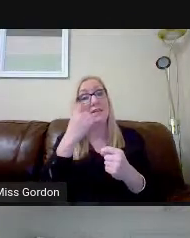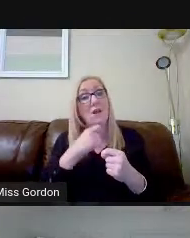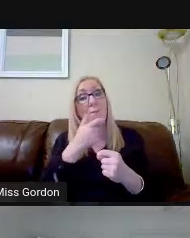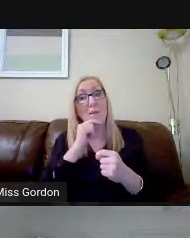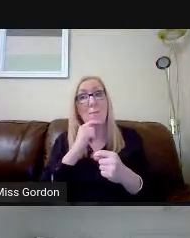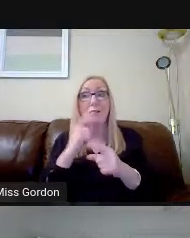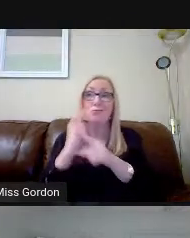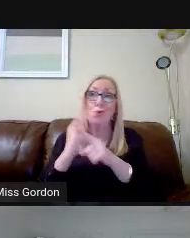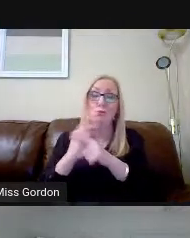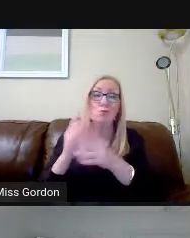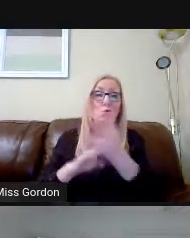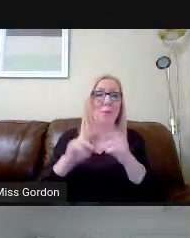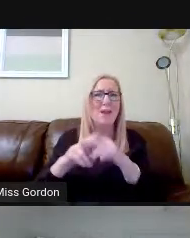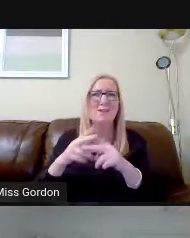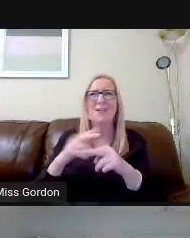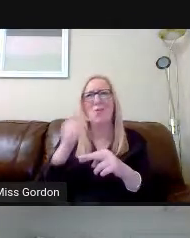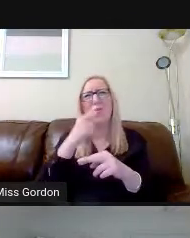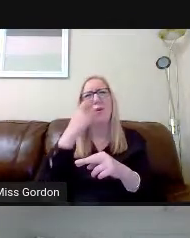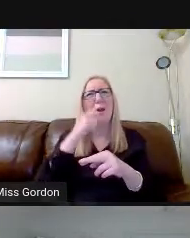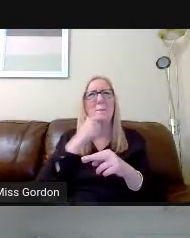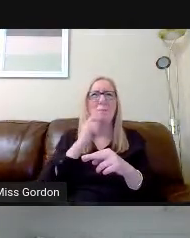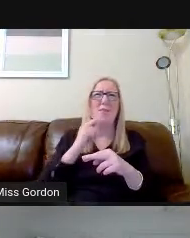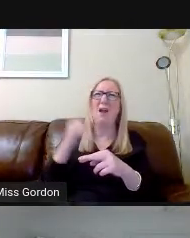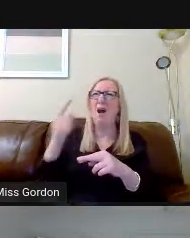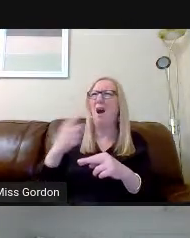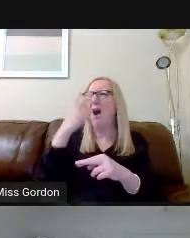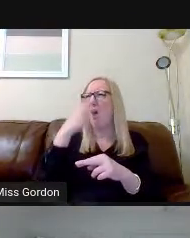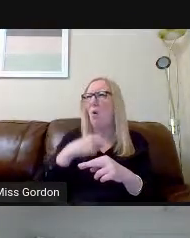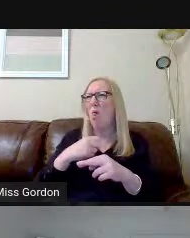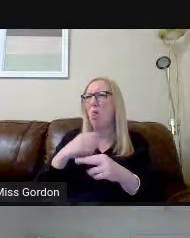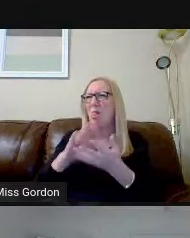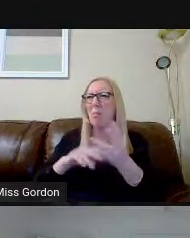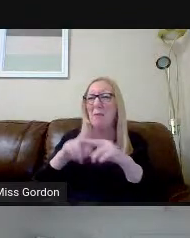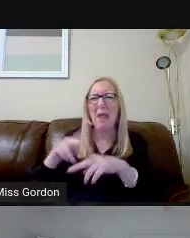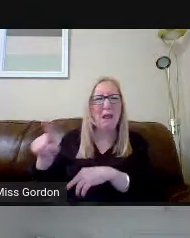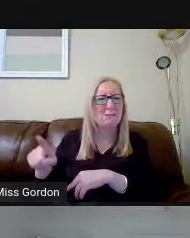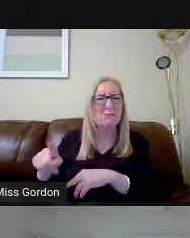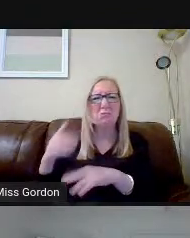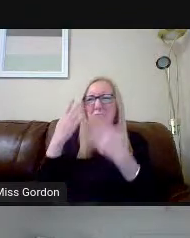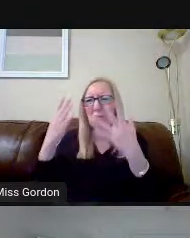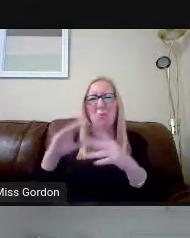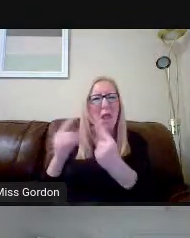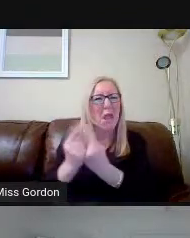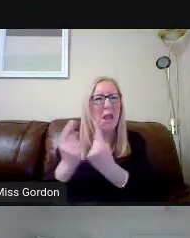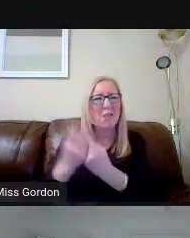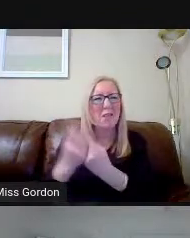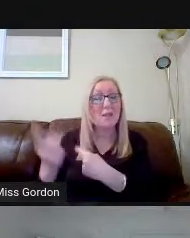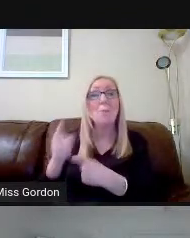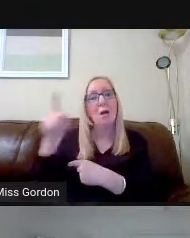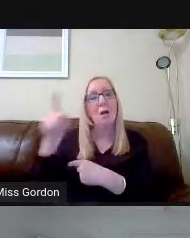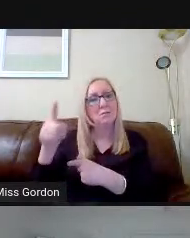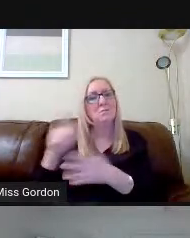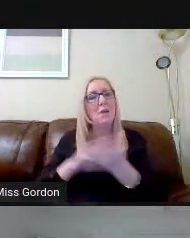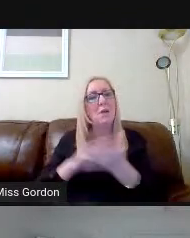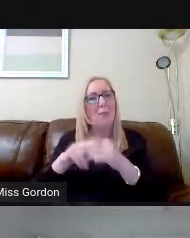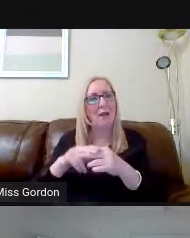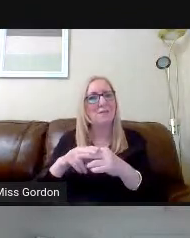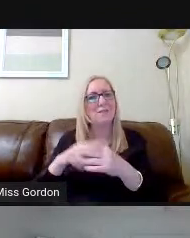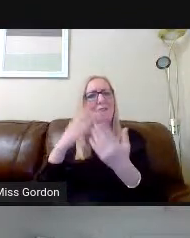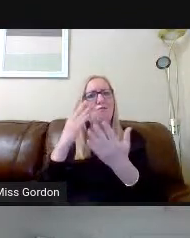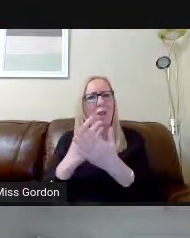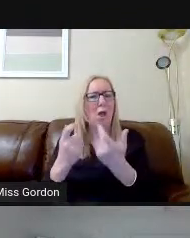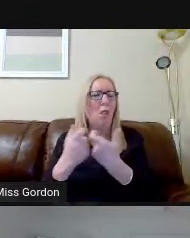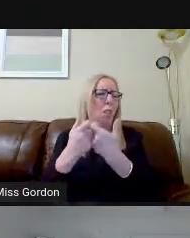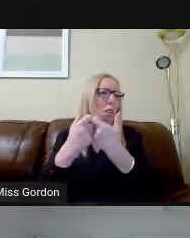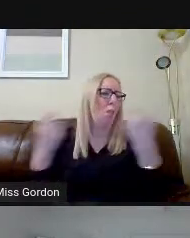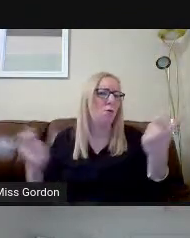think your parents are just old people that don't know anything and were never your age. The reality is they've got a wealth of experience and advice that they can